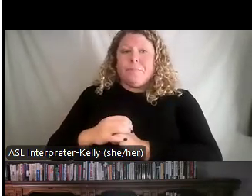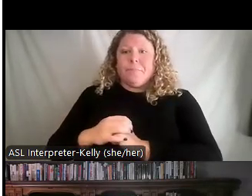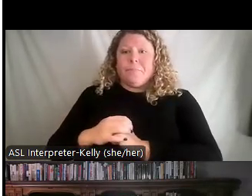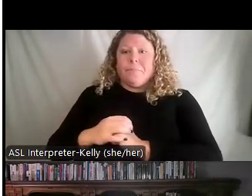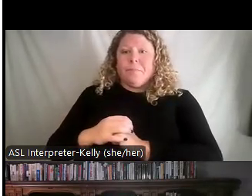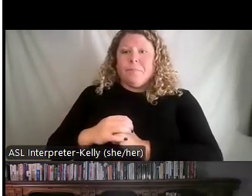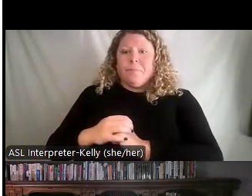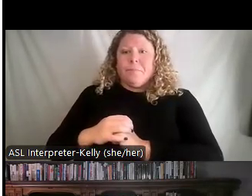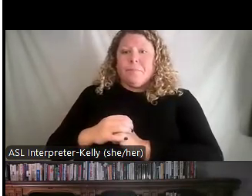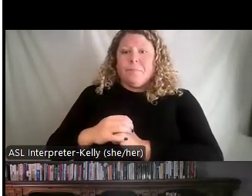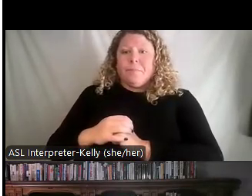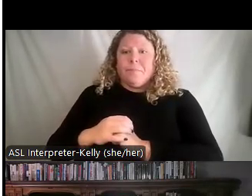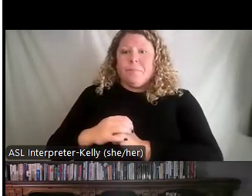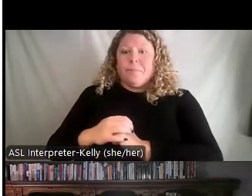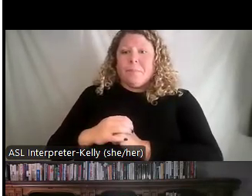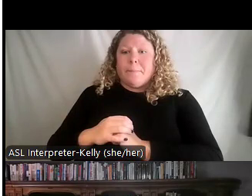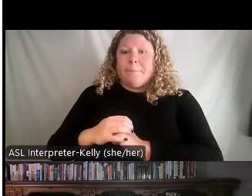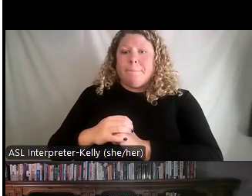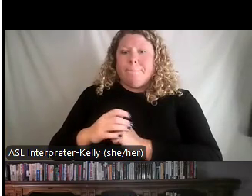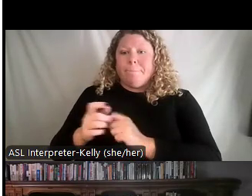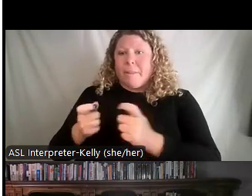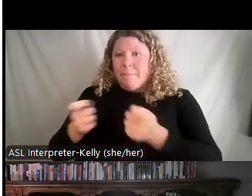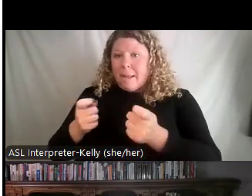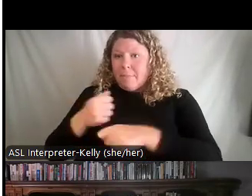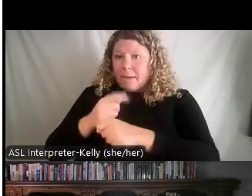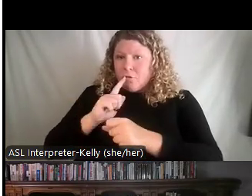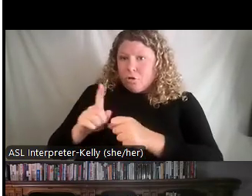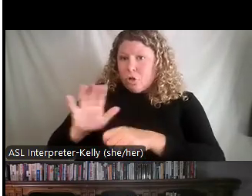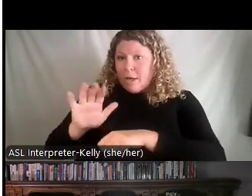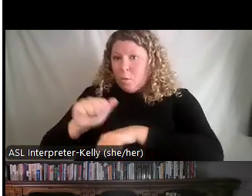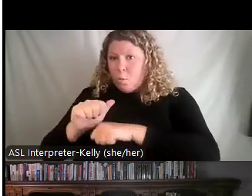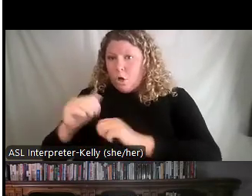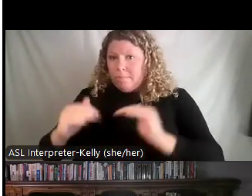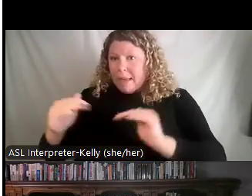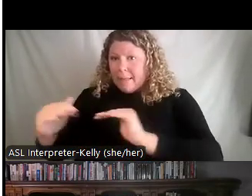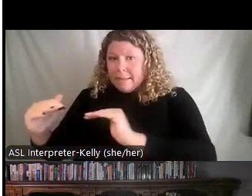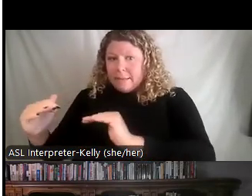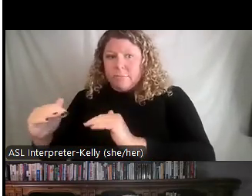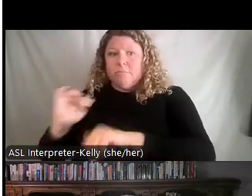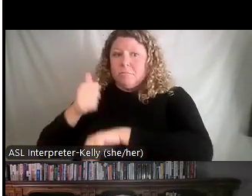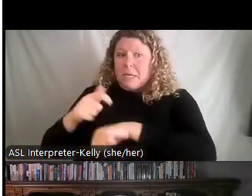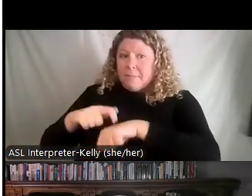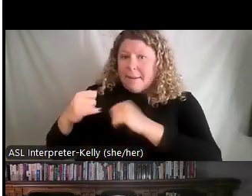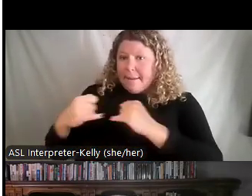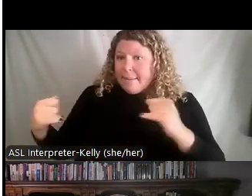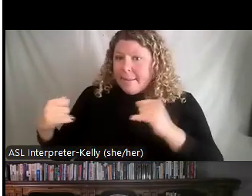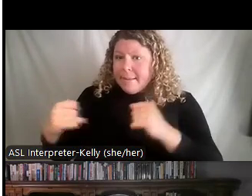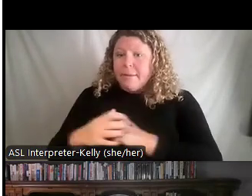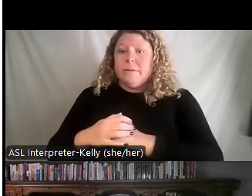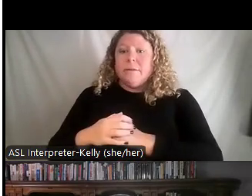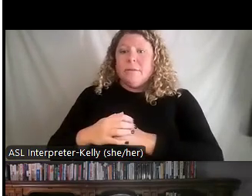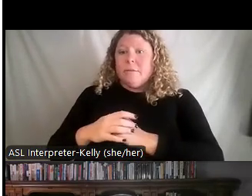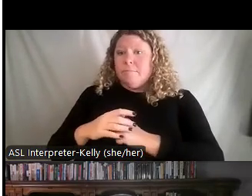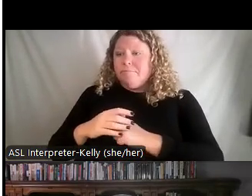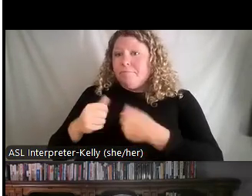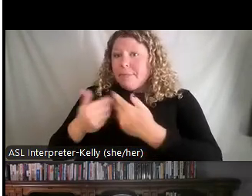manage the capacity of what people are doing. You're setting timelines for people. You're providing specific